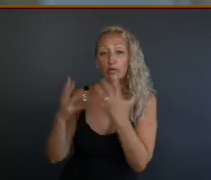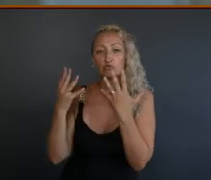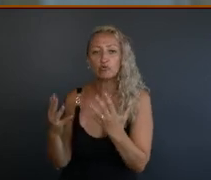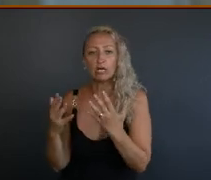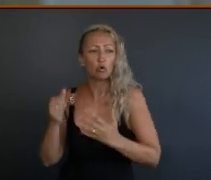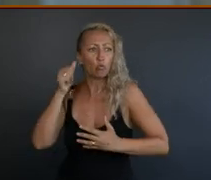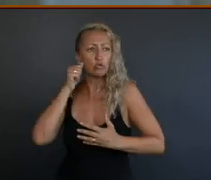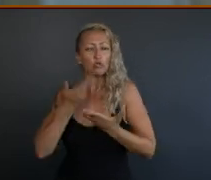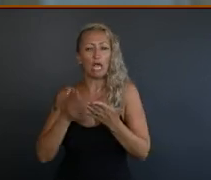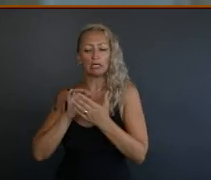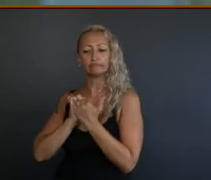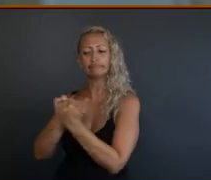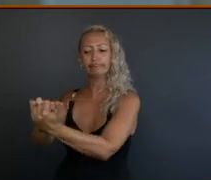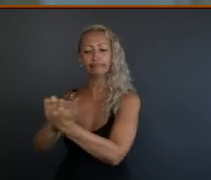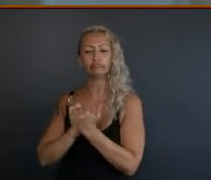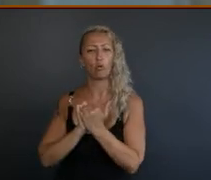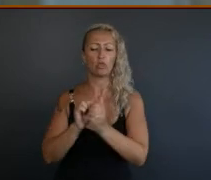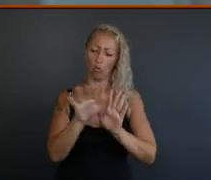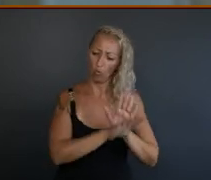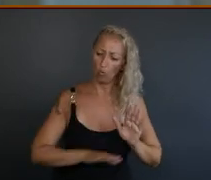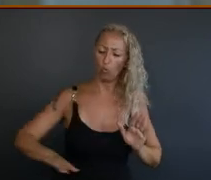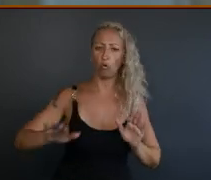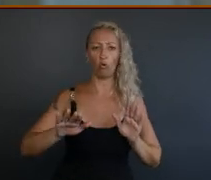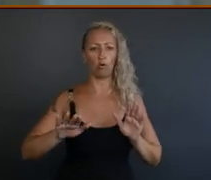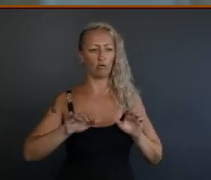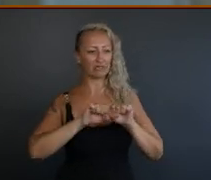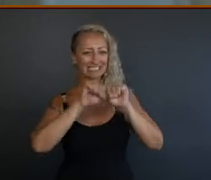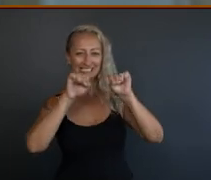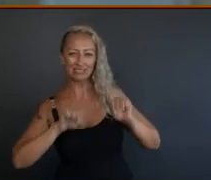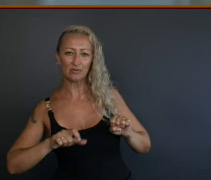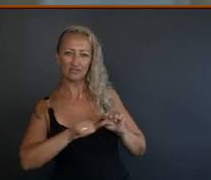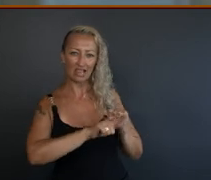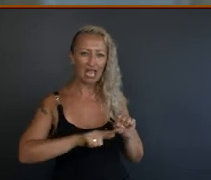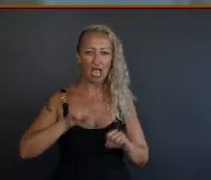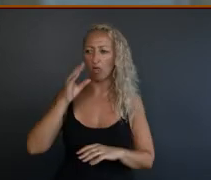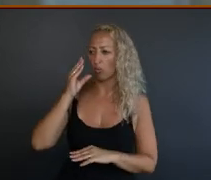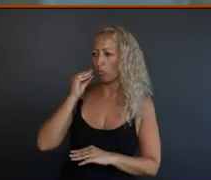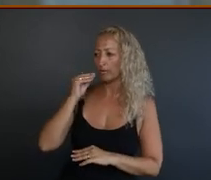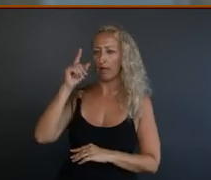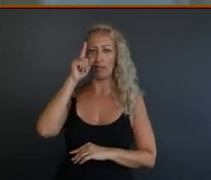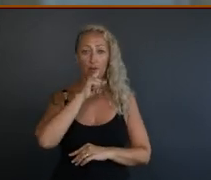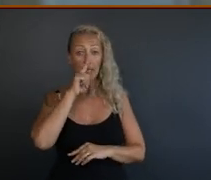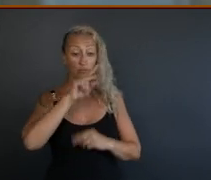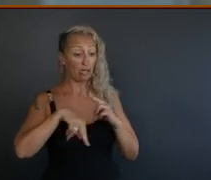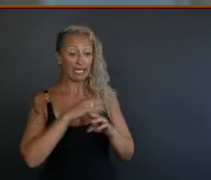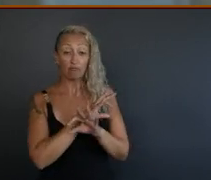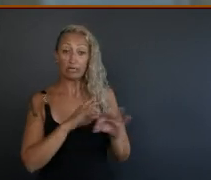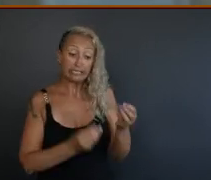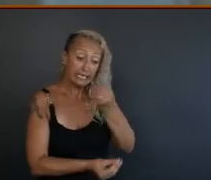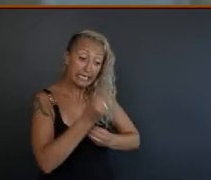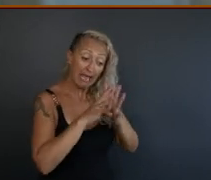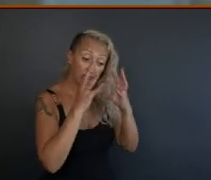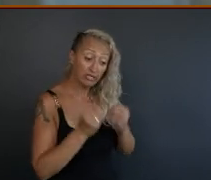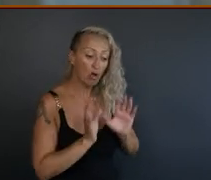the next person that comes along. And then if we, you know, if we don't eat at all, then we leave them on the ground for the, you know, for our